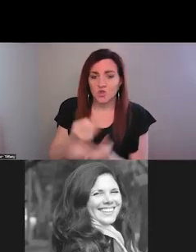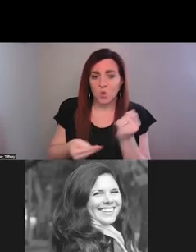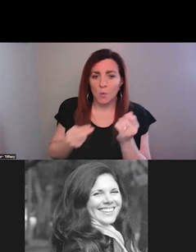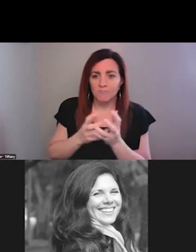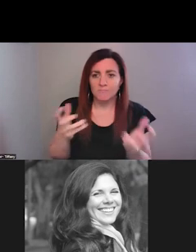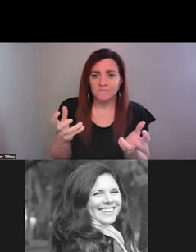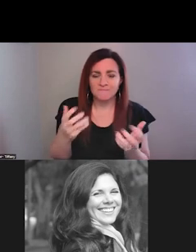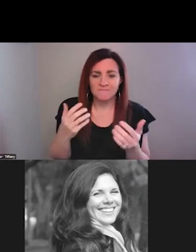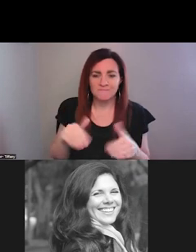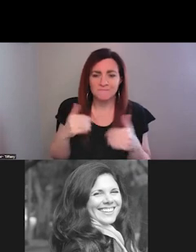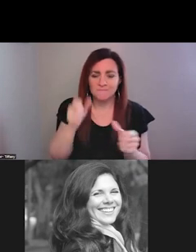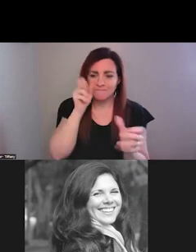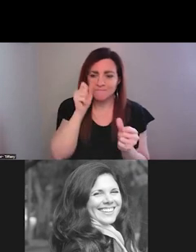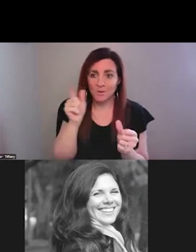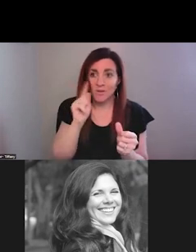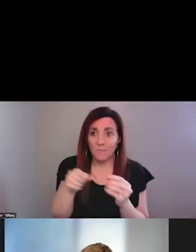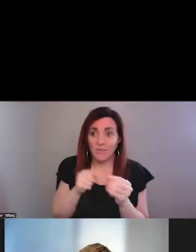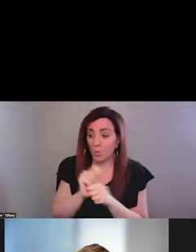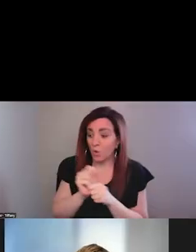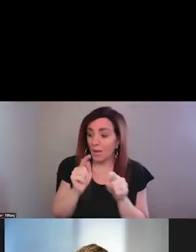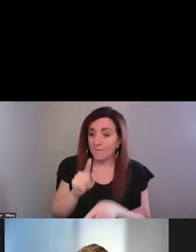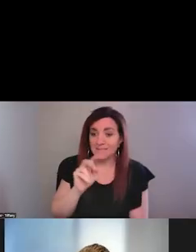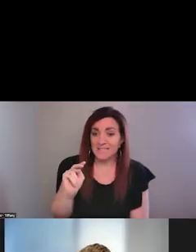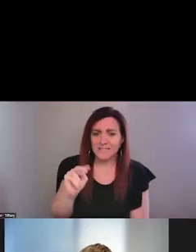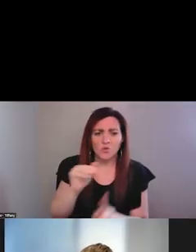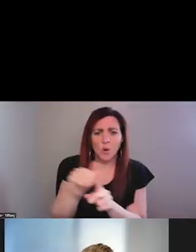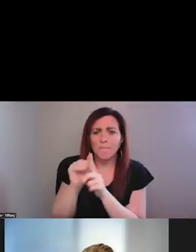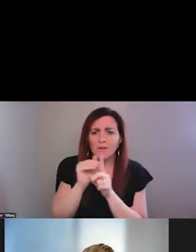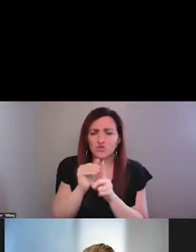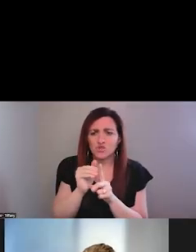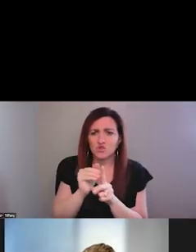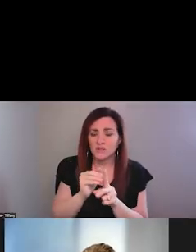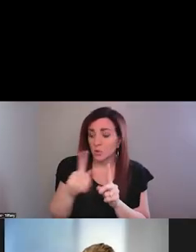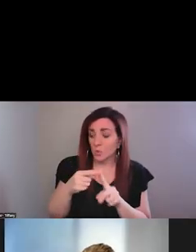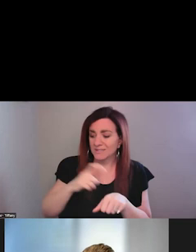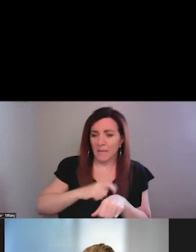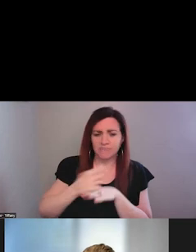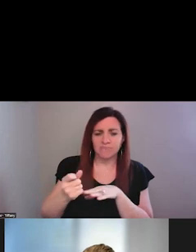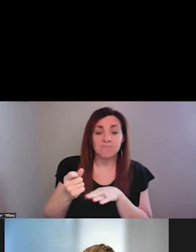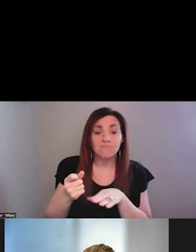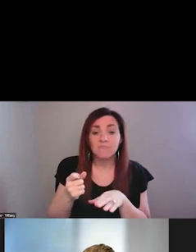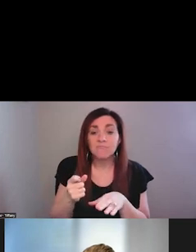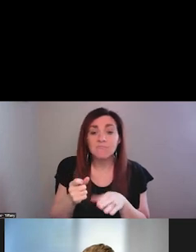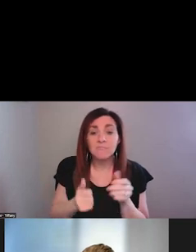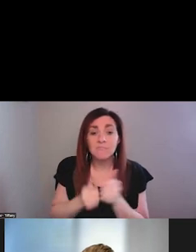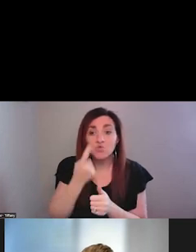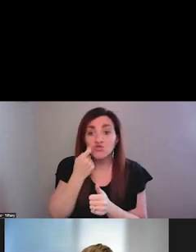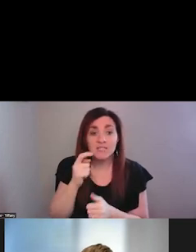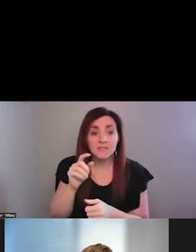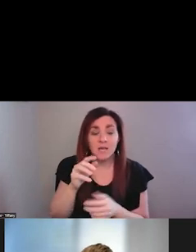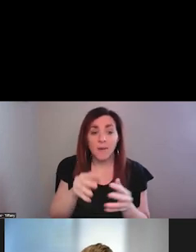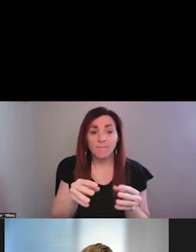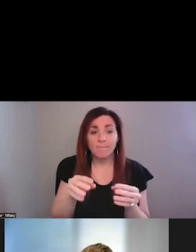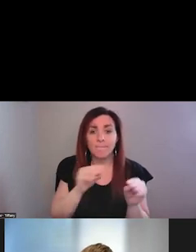hear about that work happening, uh, in Tennessee. Um, just a couple of reminders as we come to the top of the hour. Um, the latest episode of Moving America's Soul and